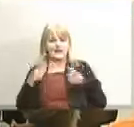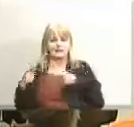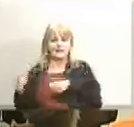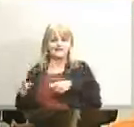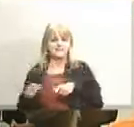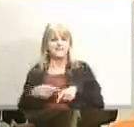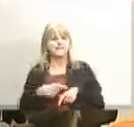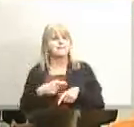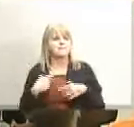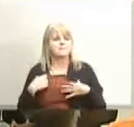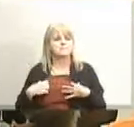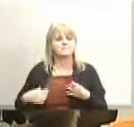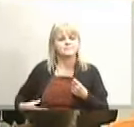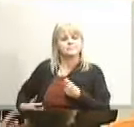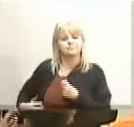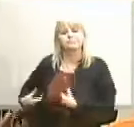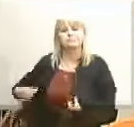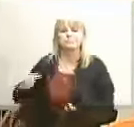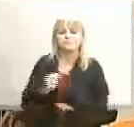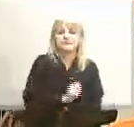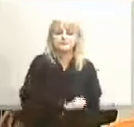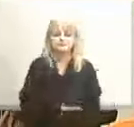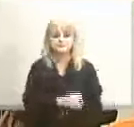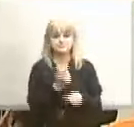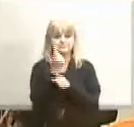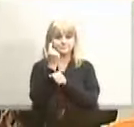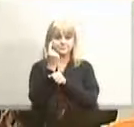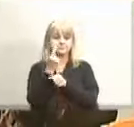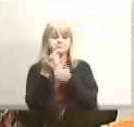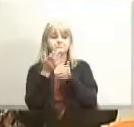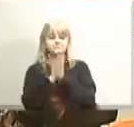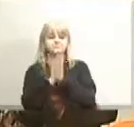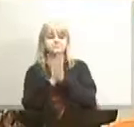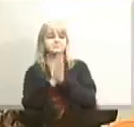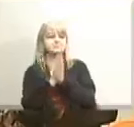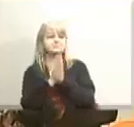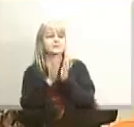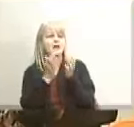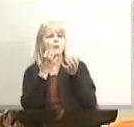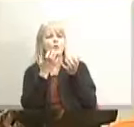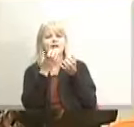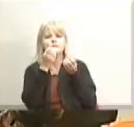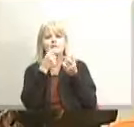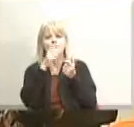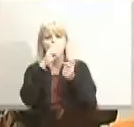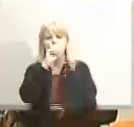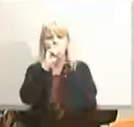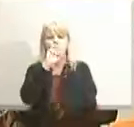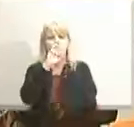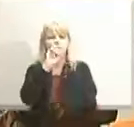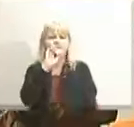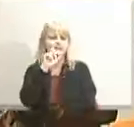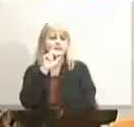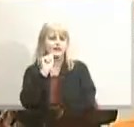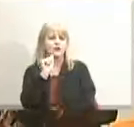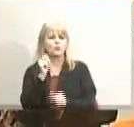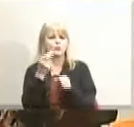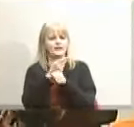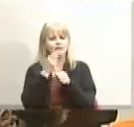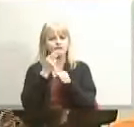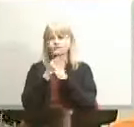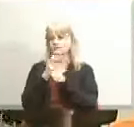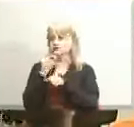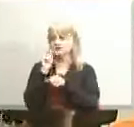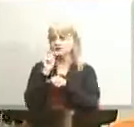uh the last year we had attained we used attained money for after school programs and